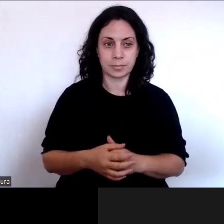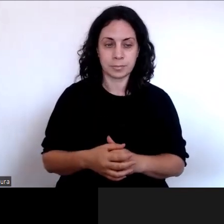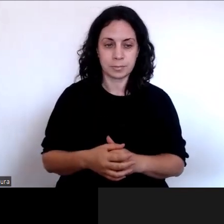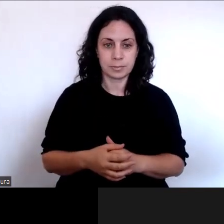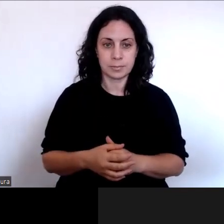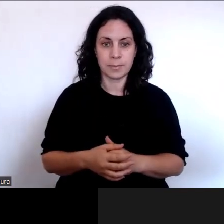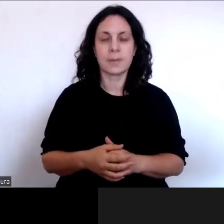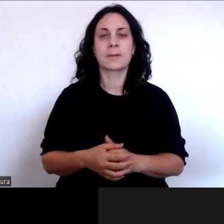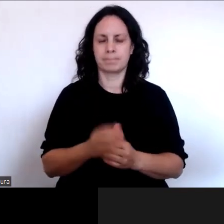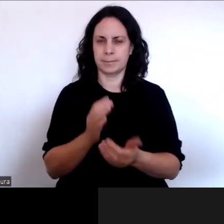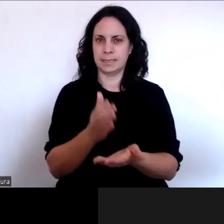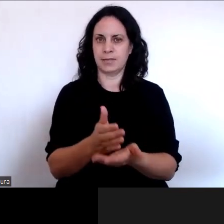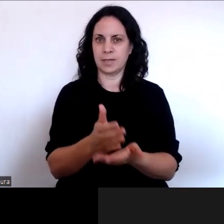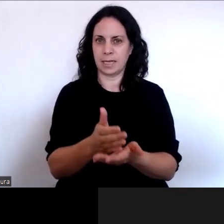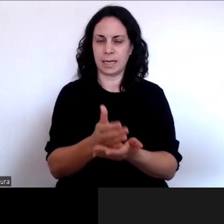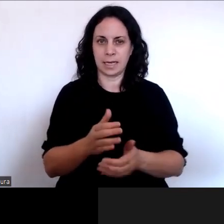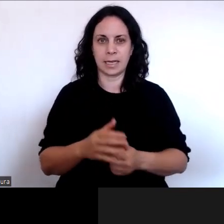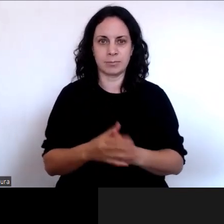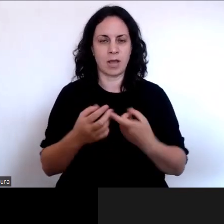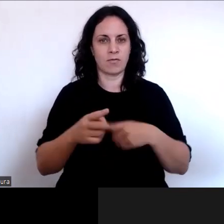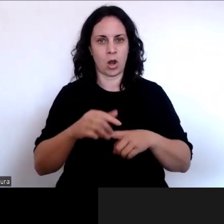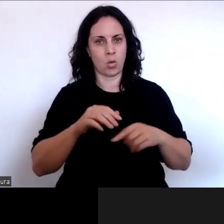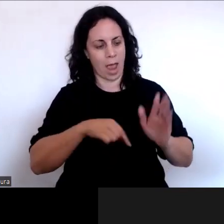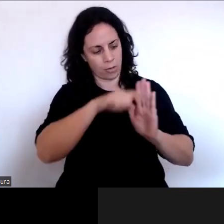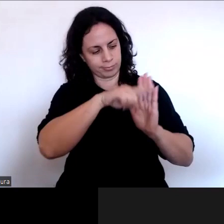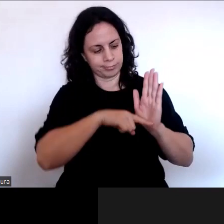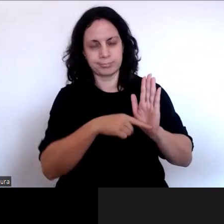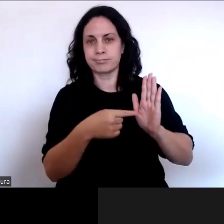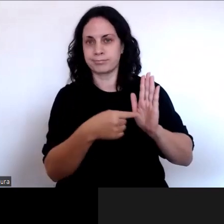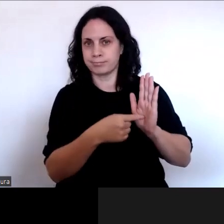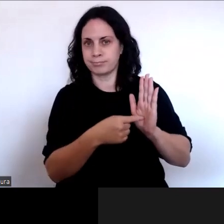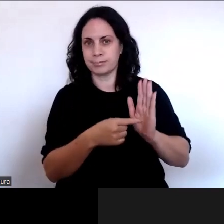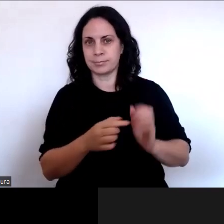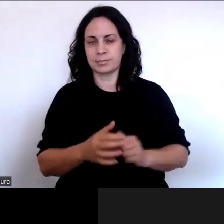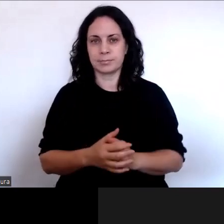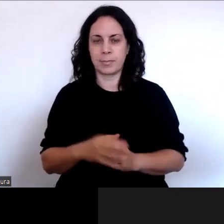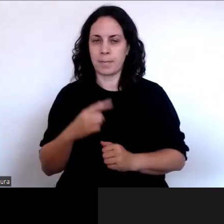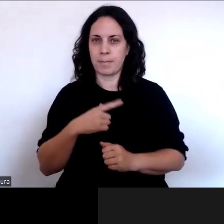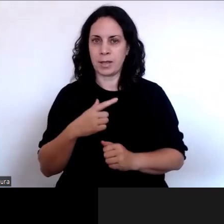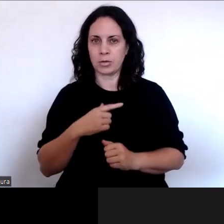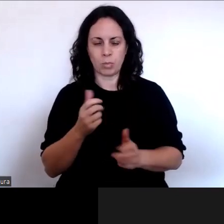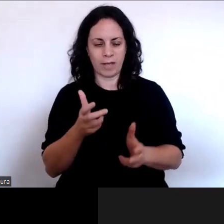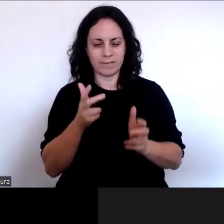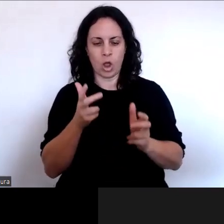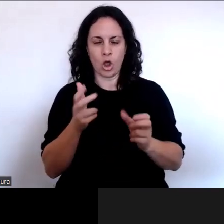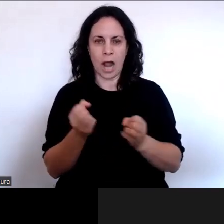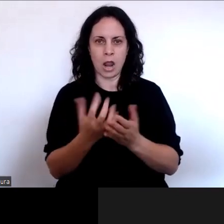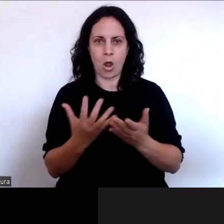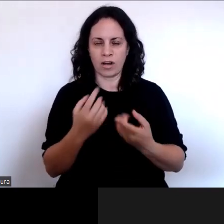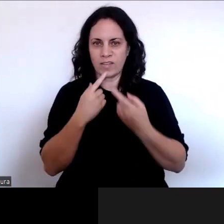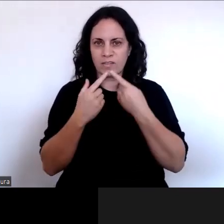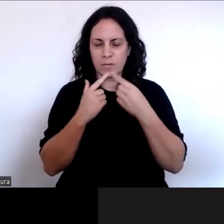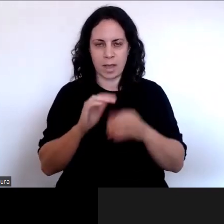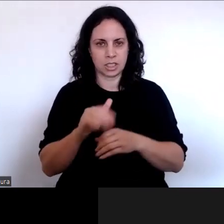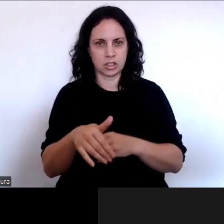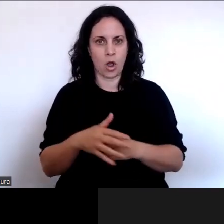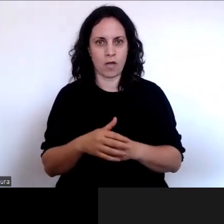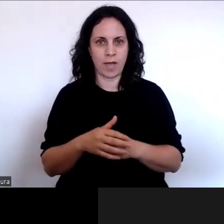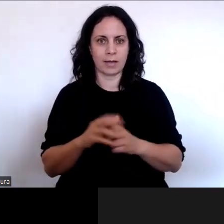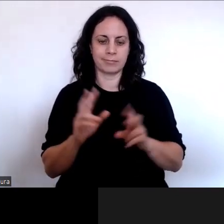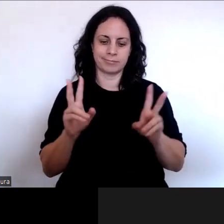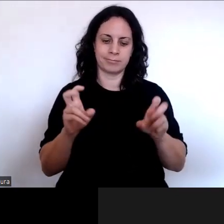us. And we've and that's again a concern that we've heard a lot around the quality of capacity